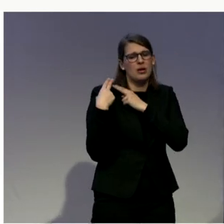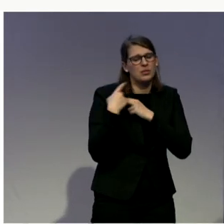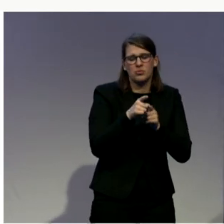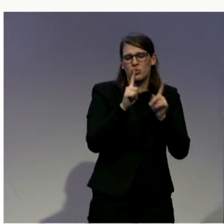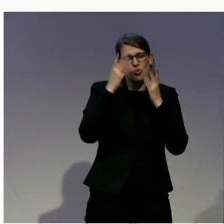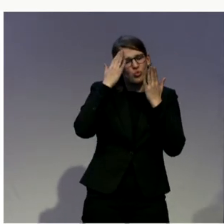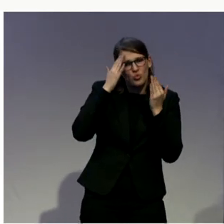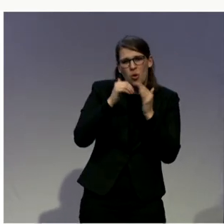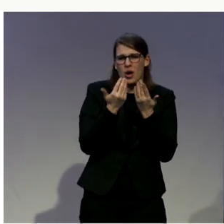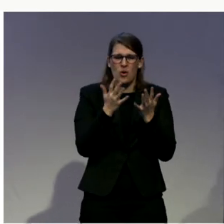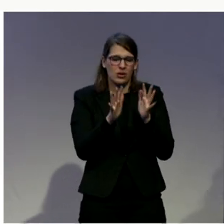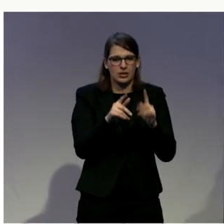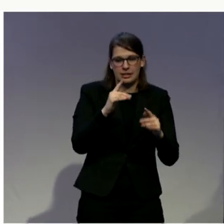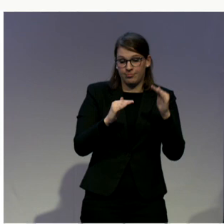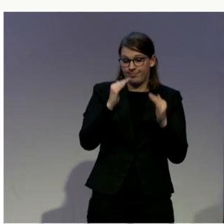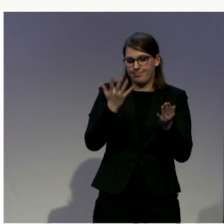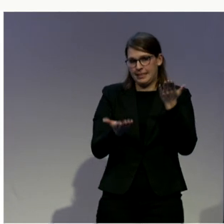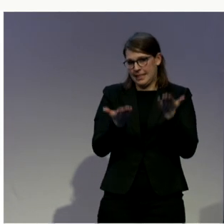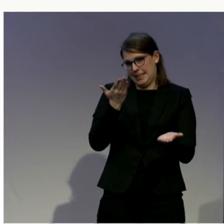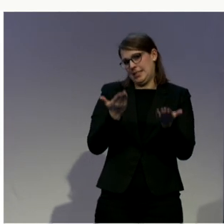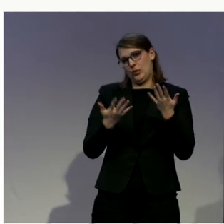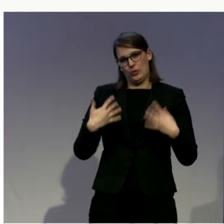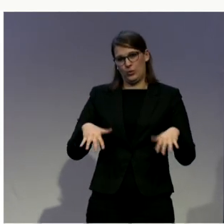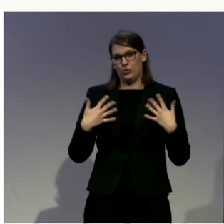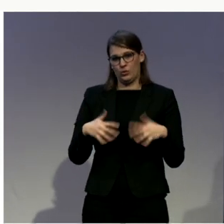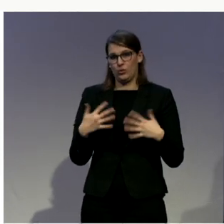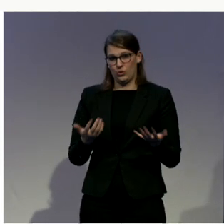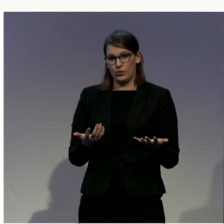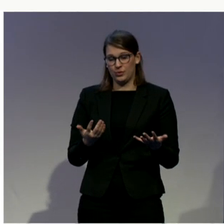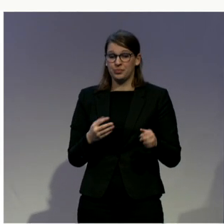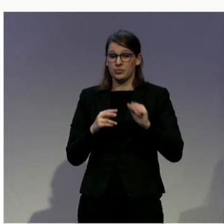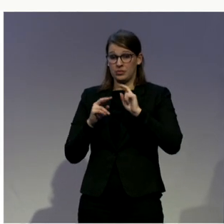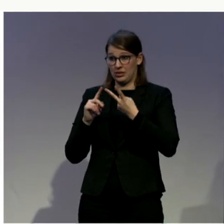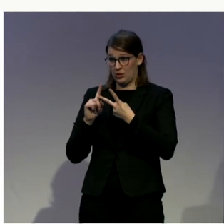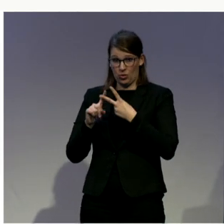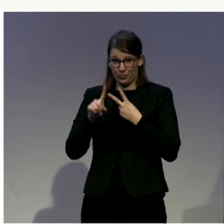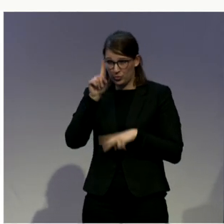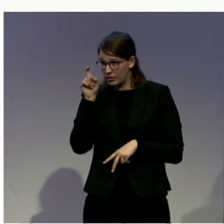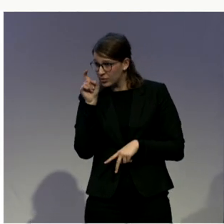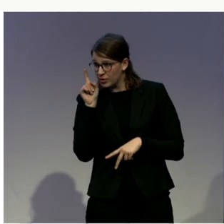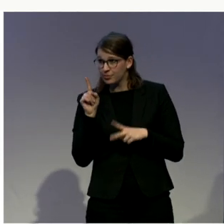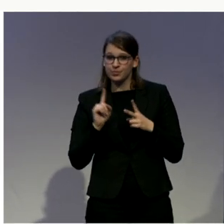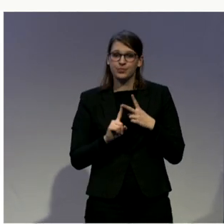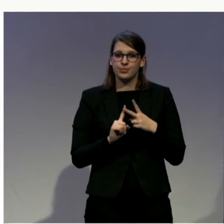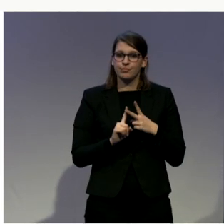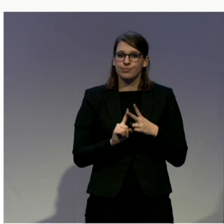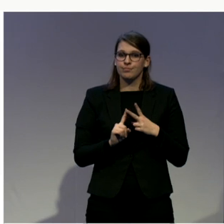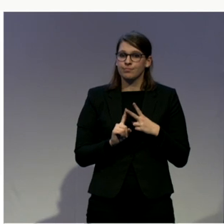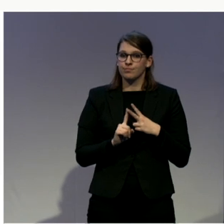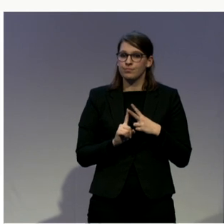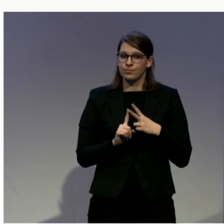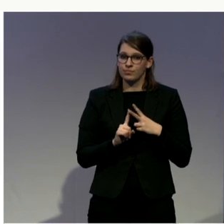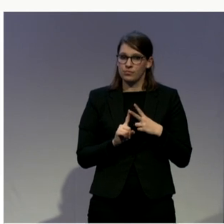society and other parts of the community. Uh, your second question was about, you know, kind of accommodations for people with